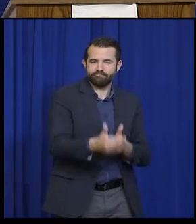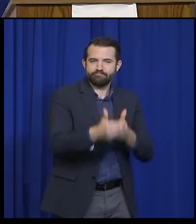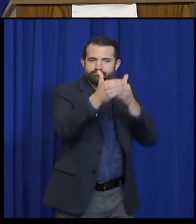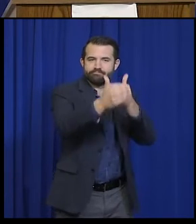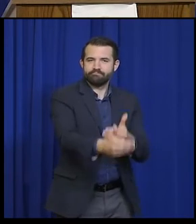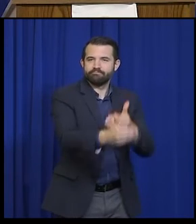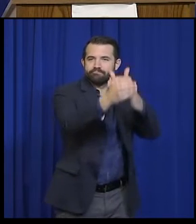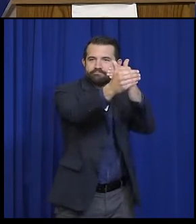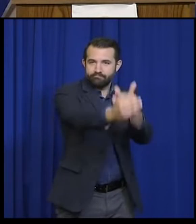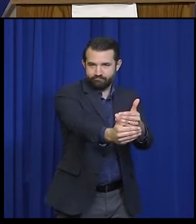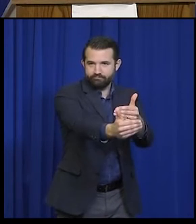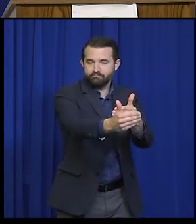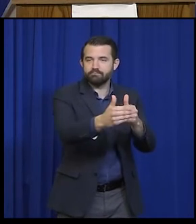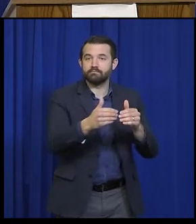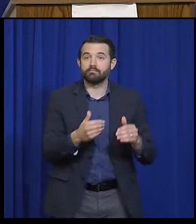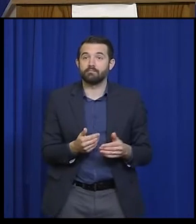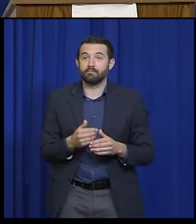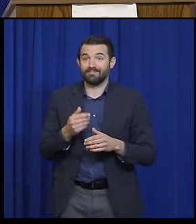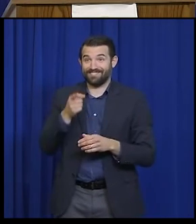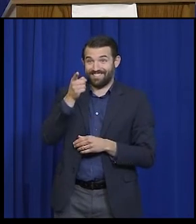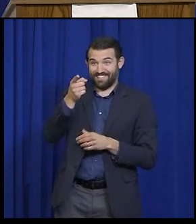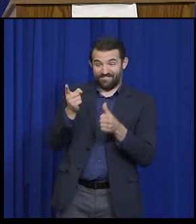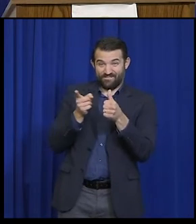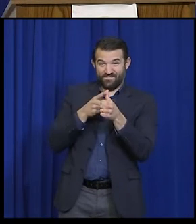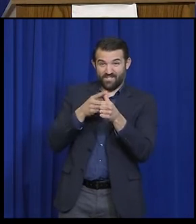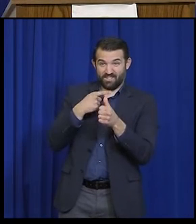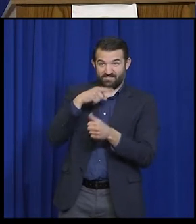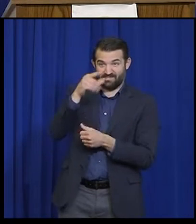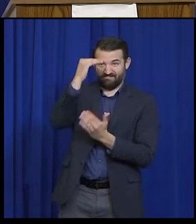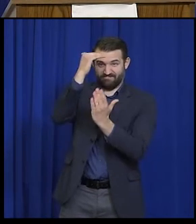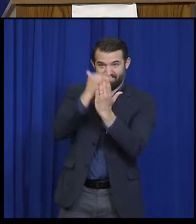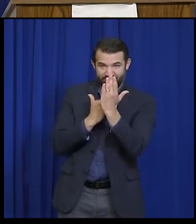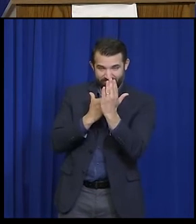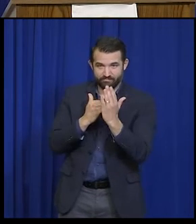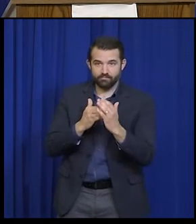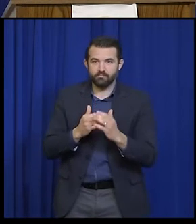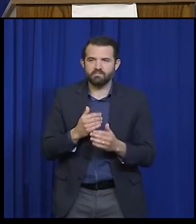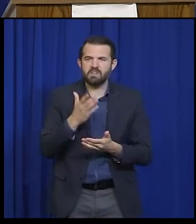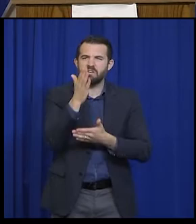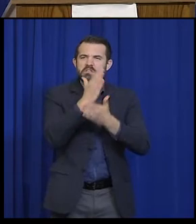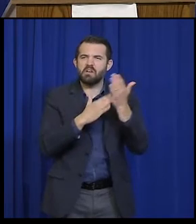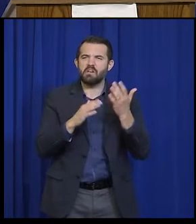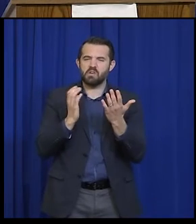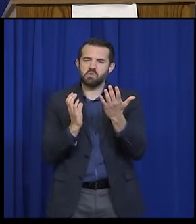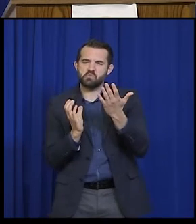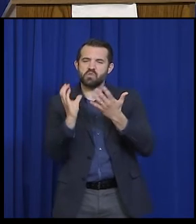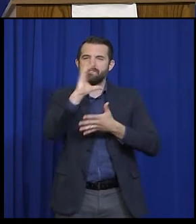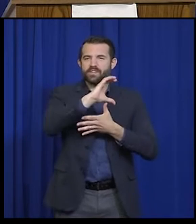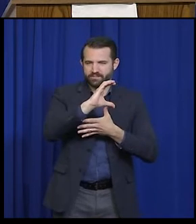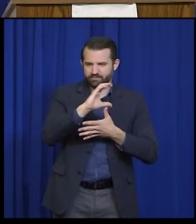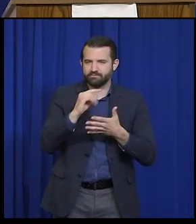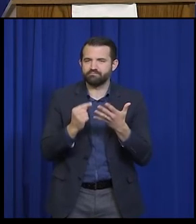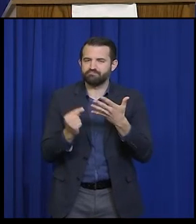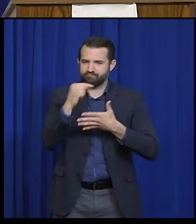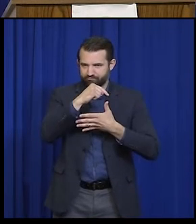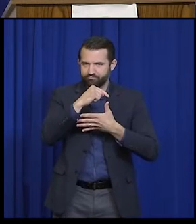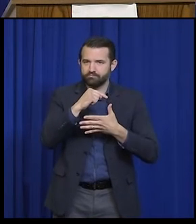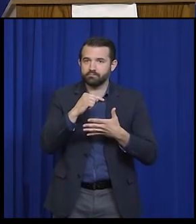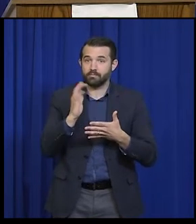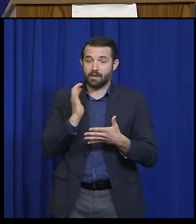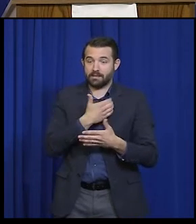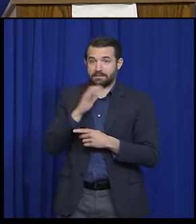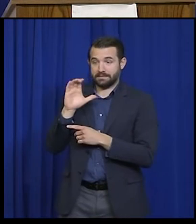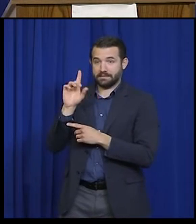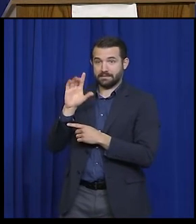On the first slide, what you'll see are some of the criteria that our team has thought